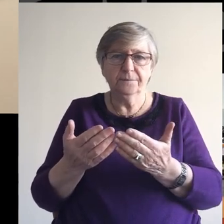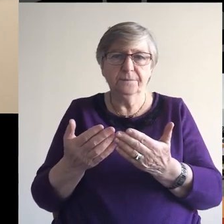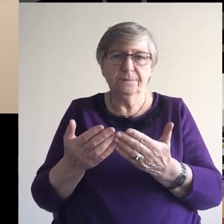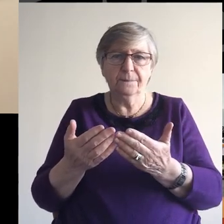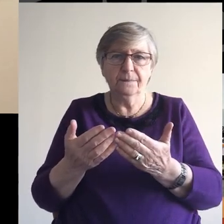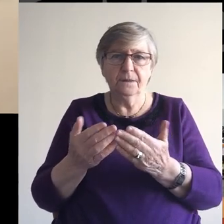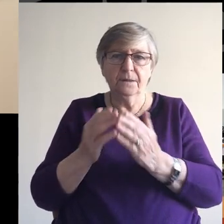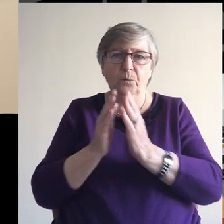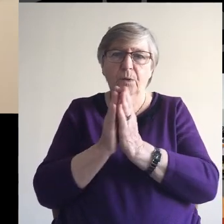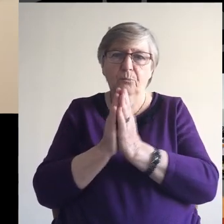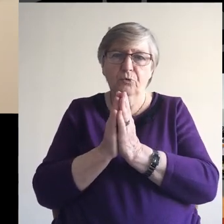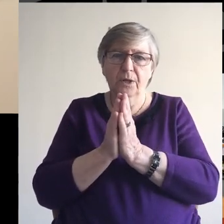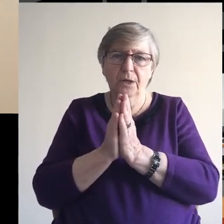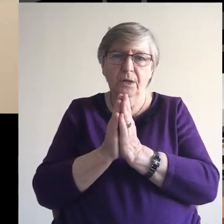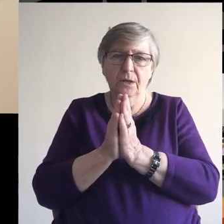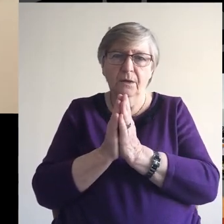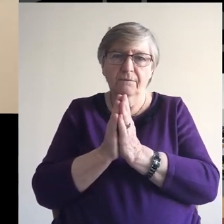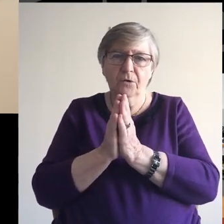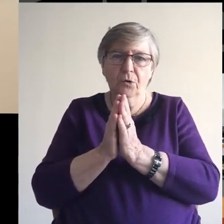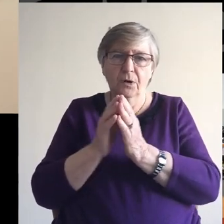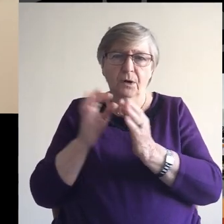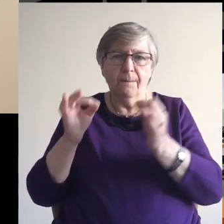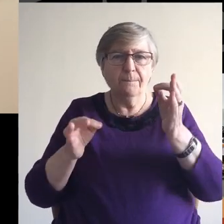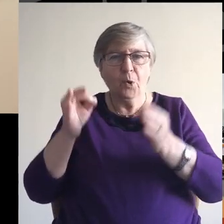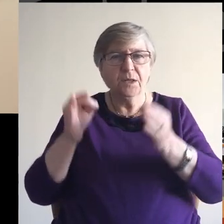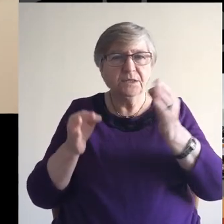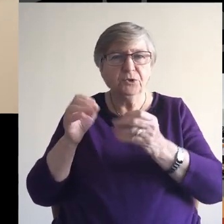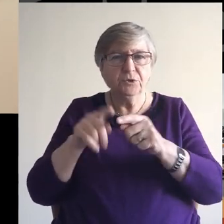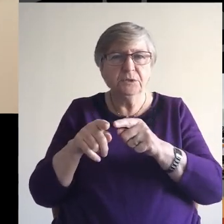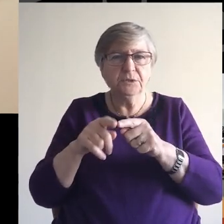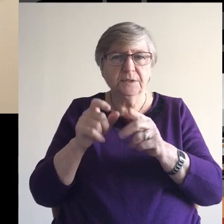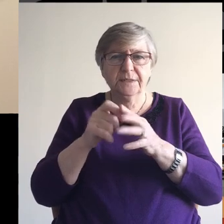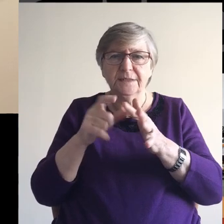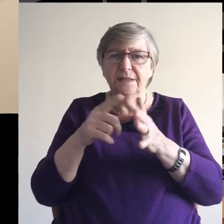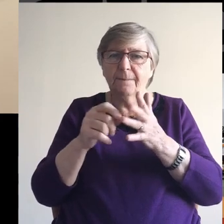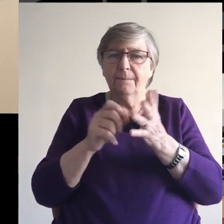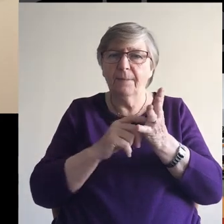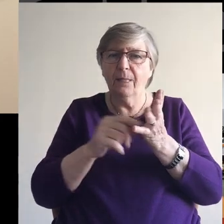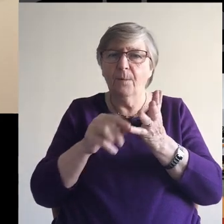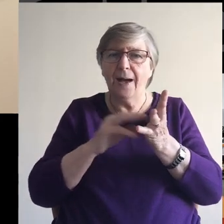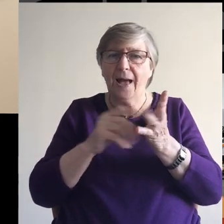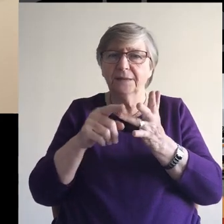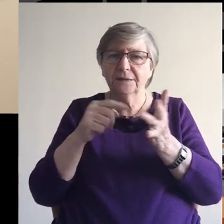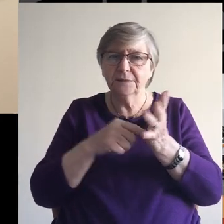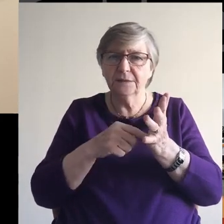We pray for diplomats, who are seeking to bring peaceful solutions.